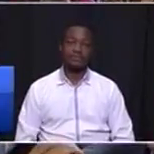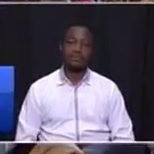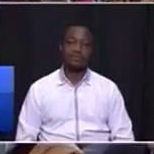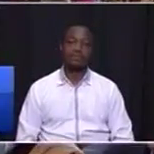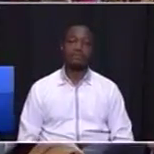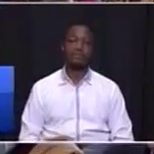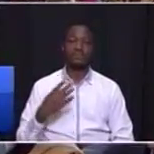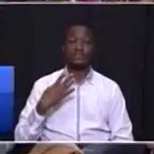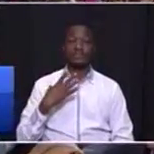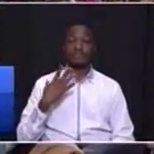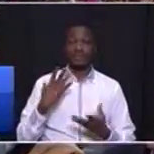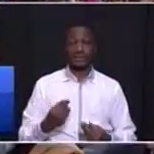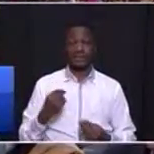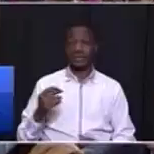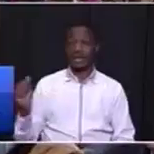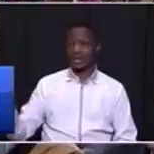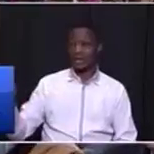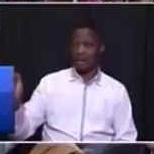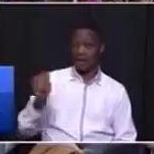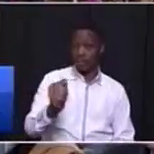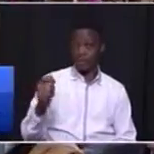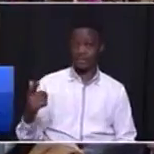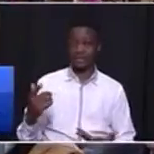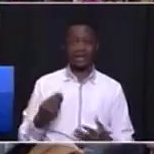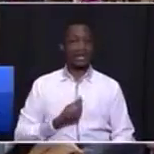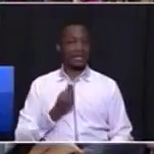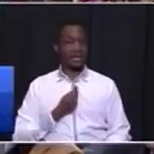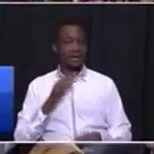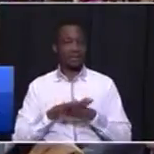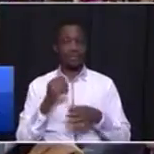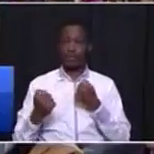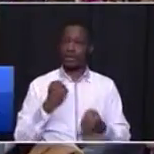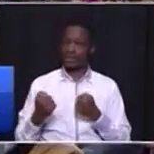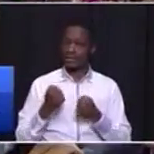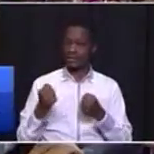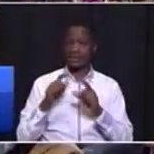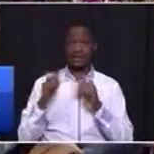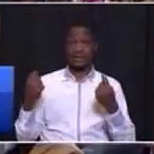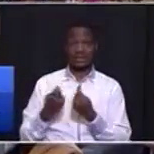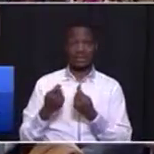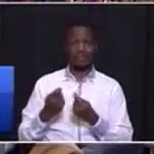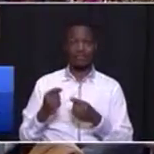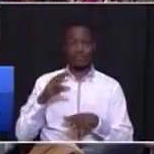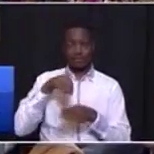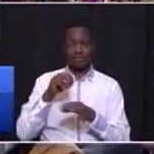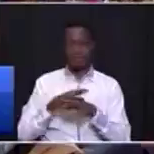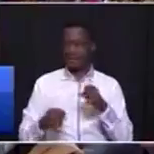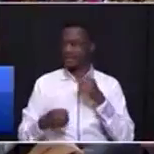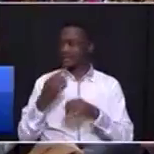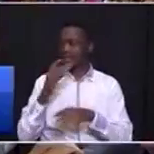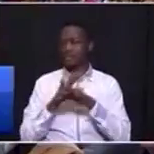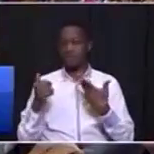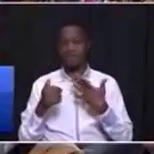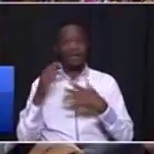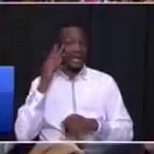have appointed a younger more energetic team which combines some experience from elsewhere or